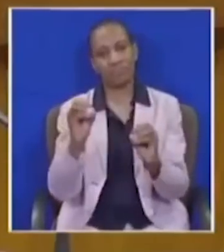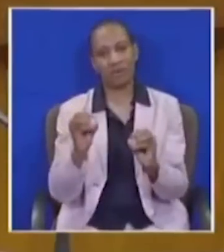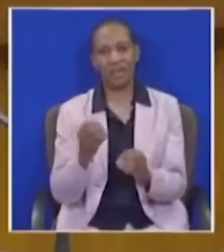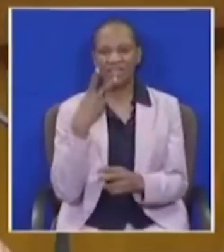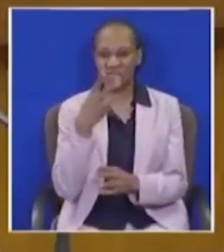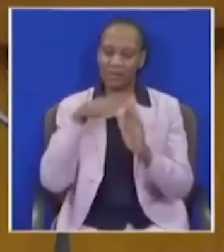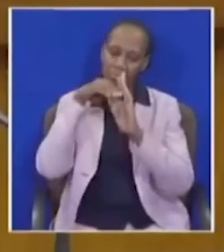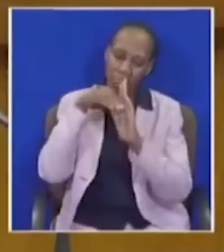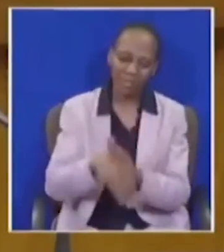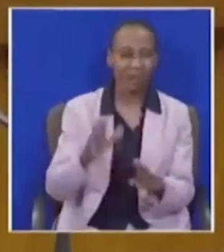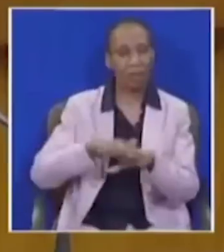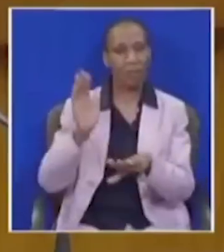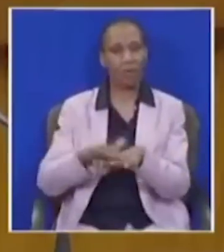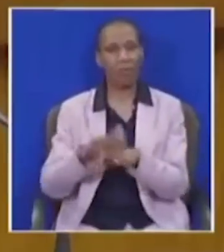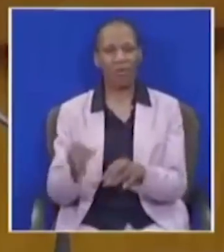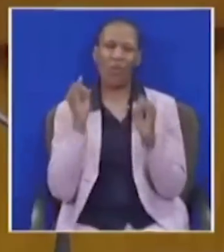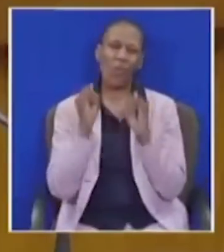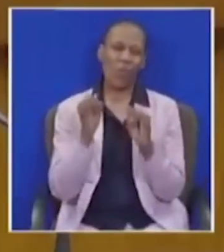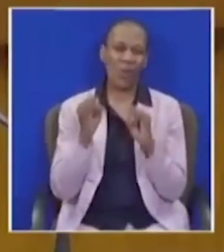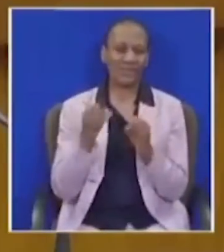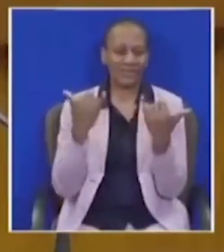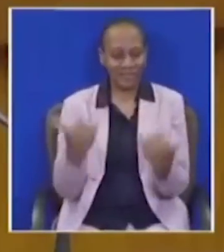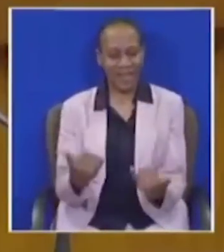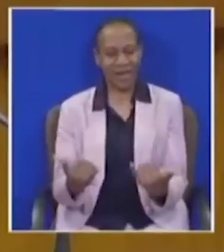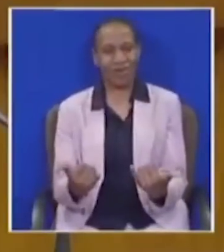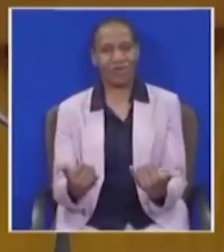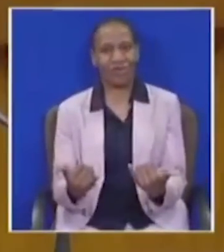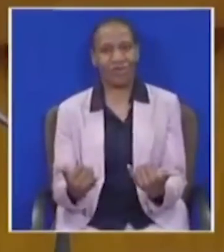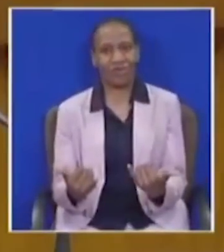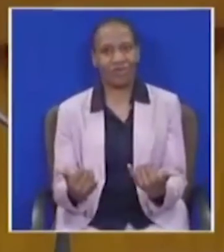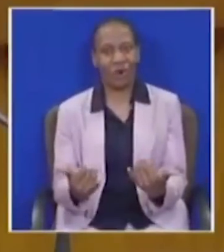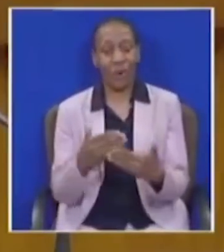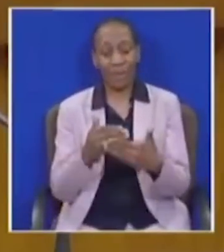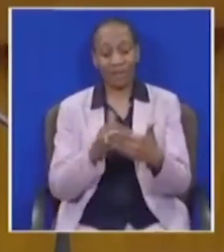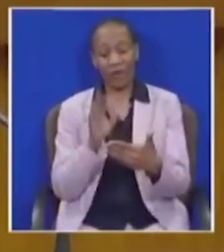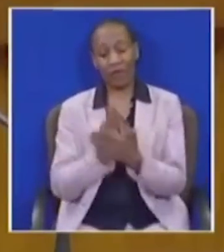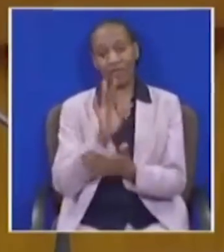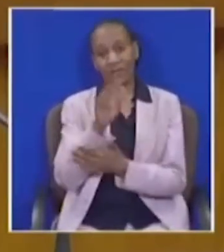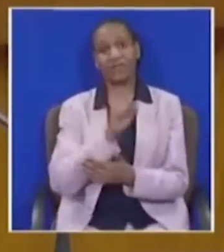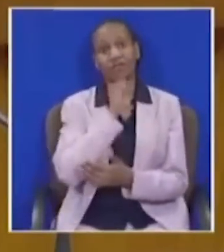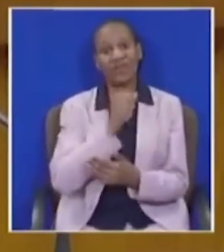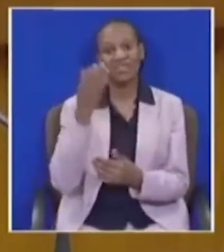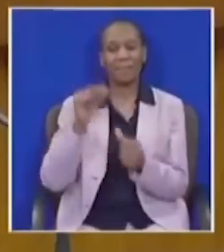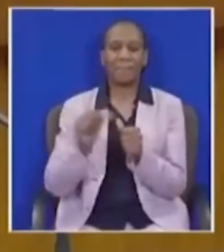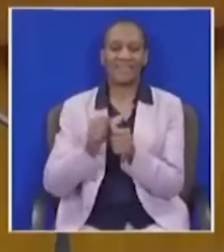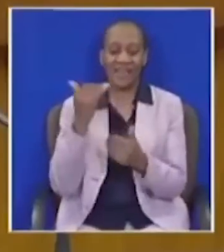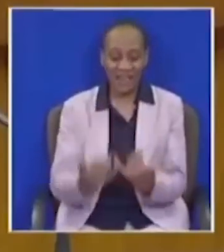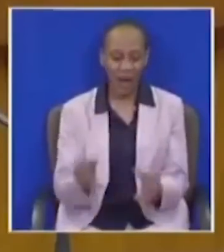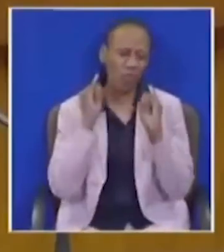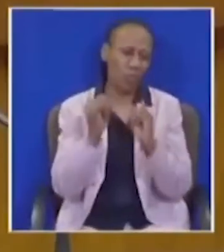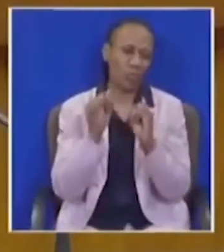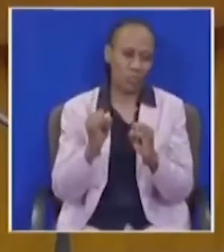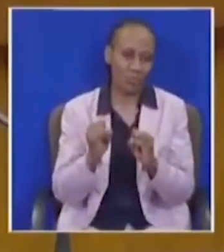further. You have become worse than before the 3rd of August 2016. And now,